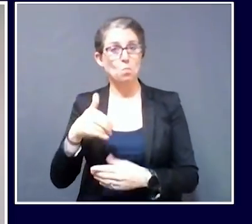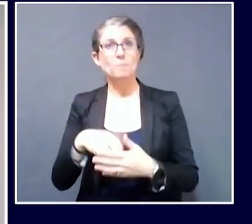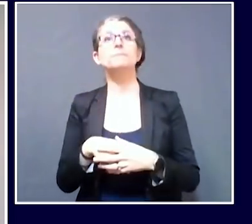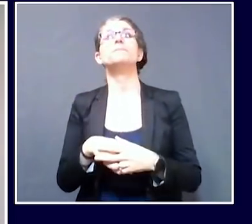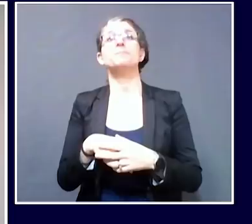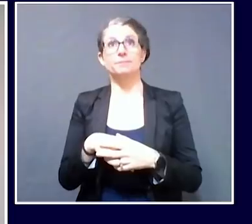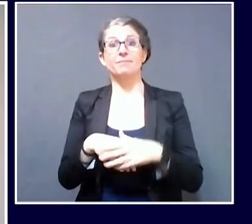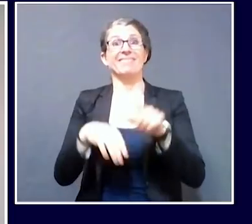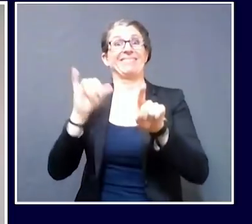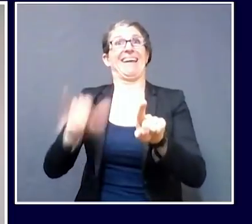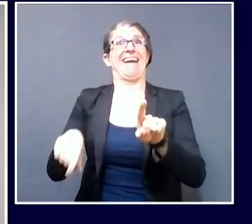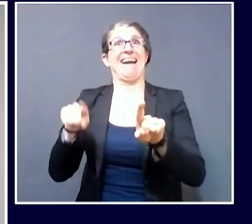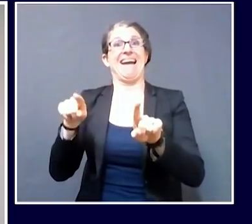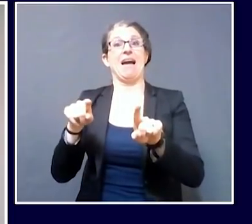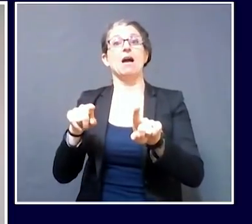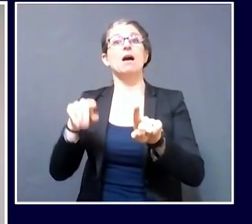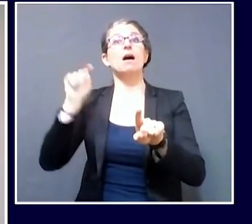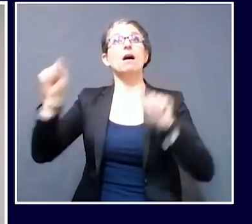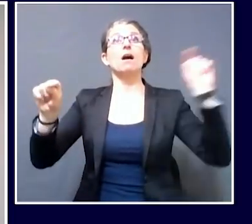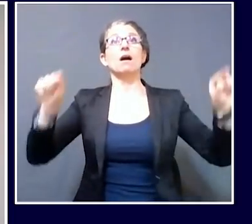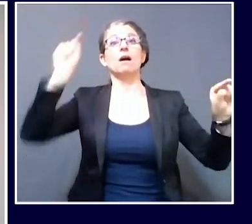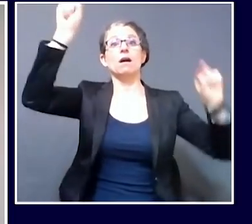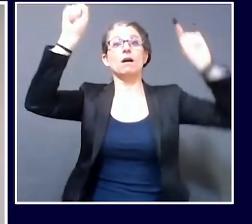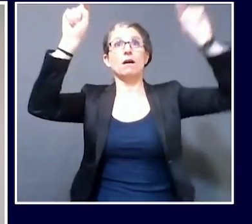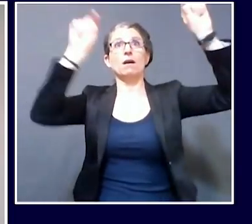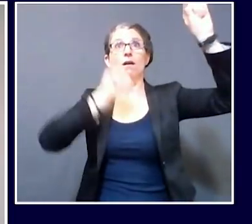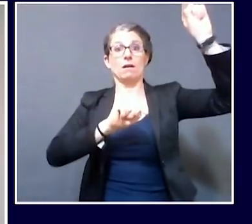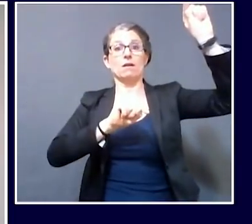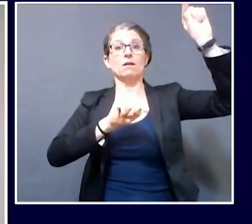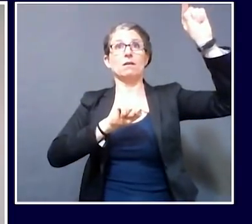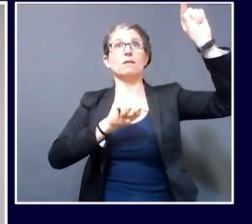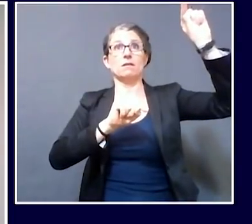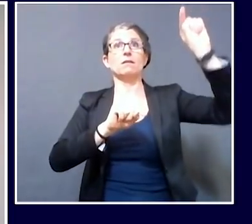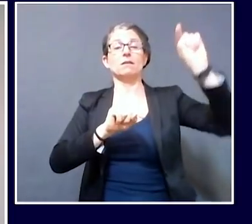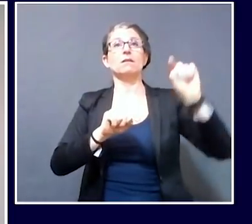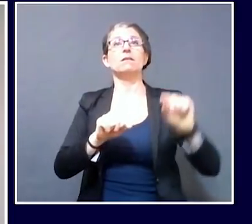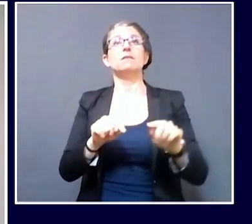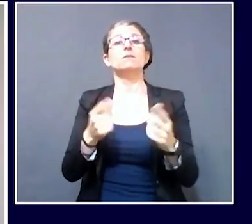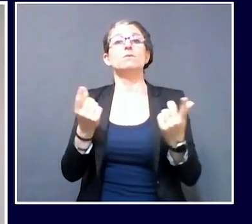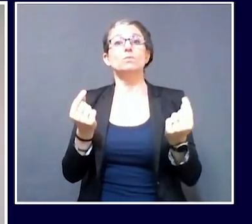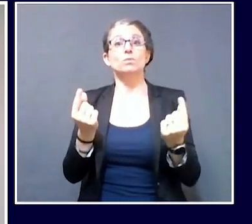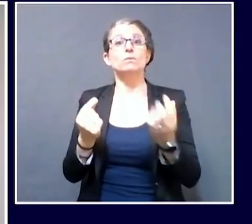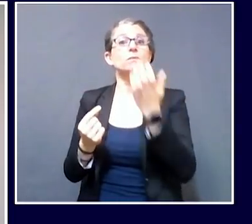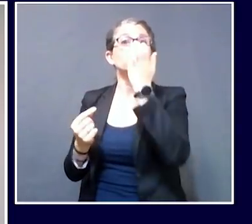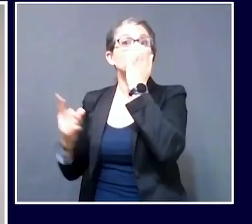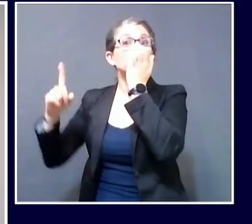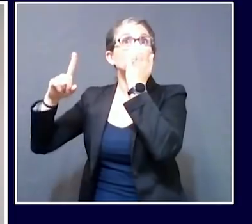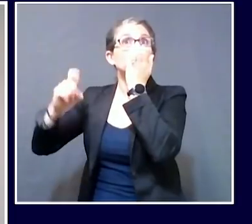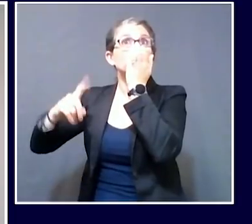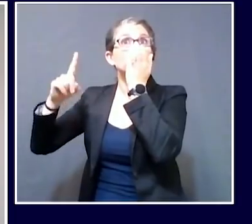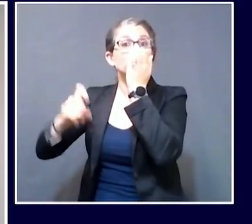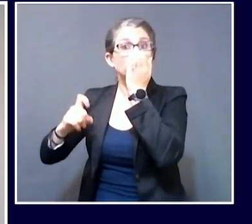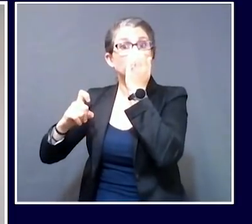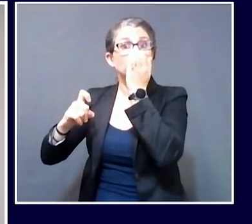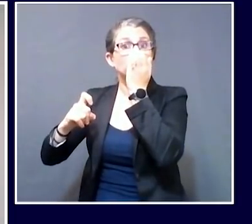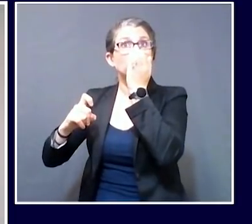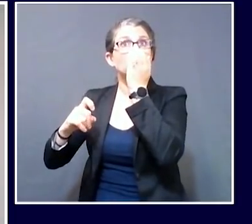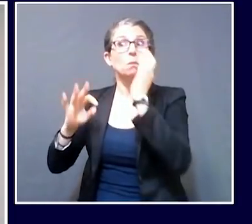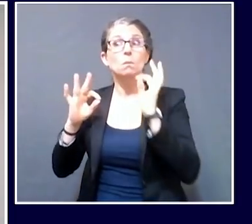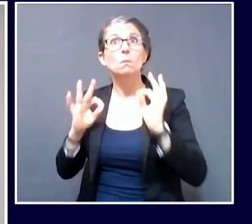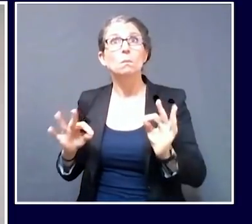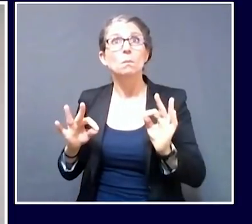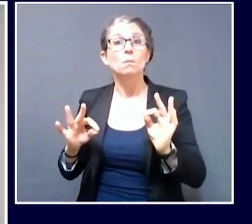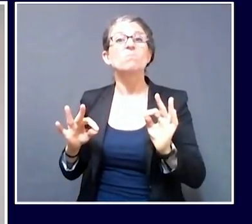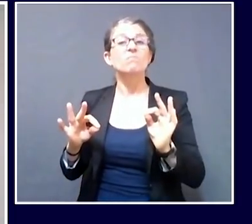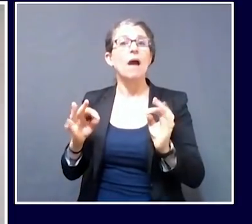2000, I'm sorry, not tested, fit tested, close to 2000 healthcare workers at facilities across